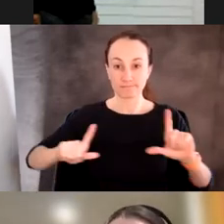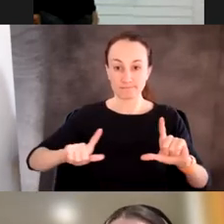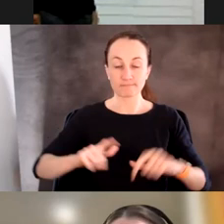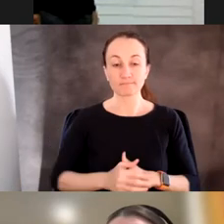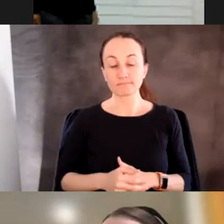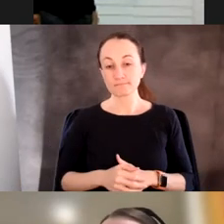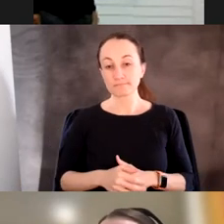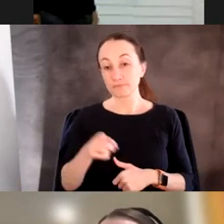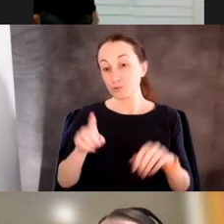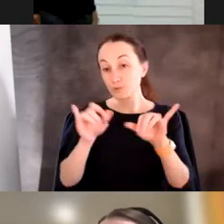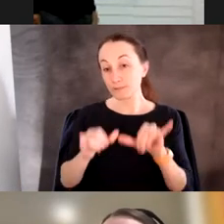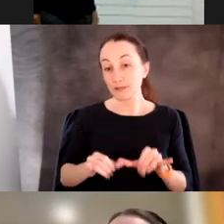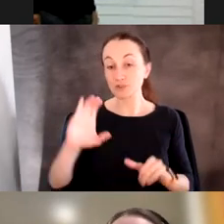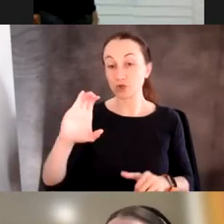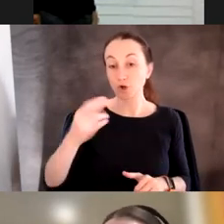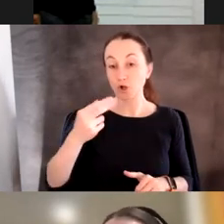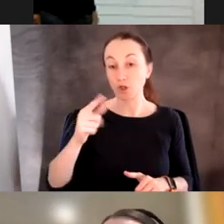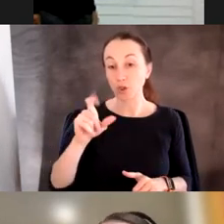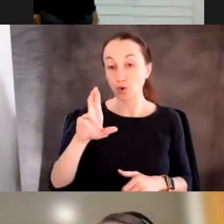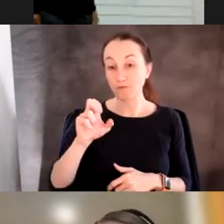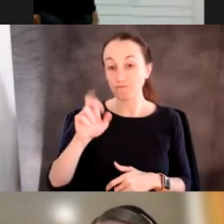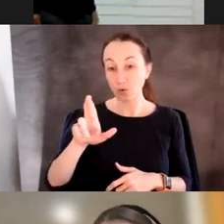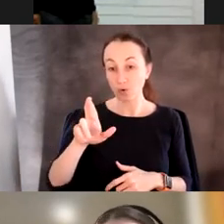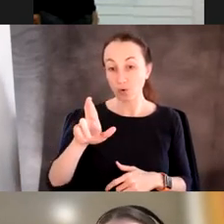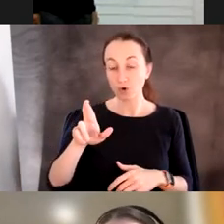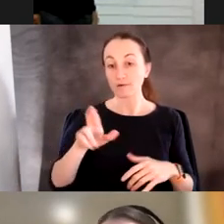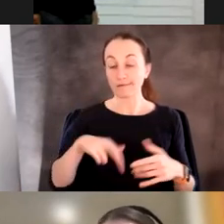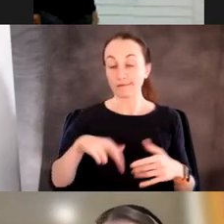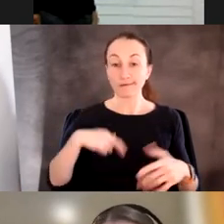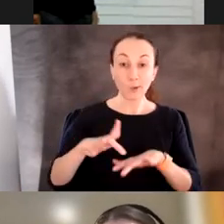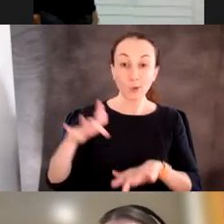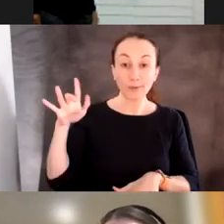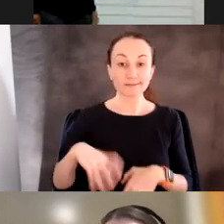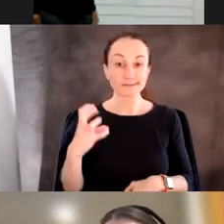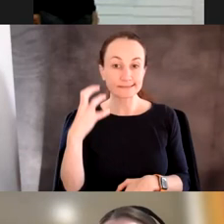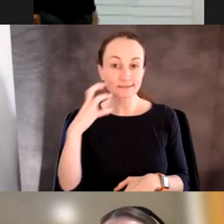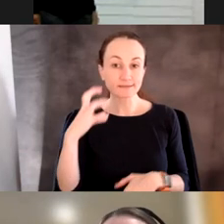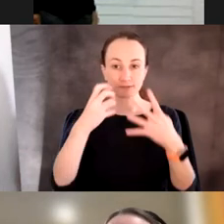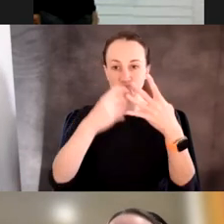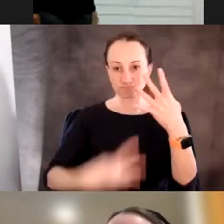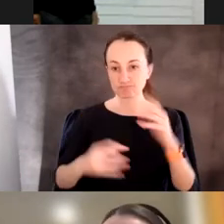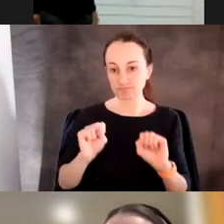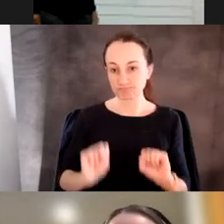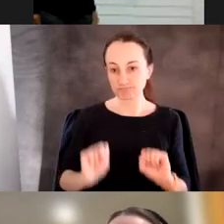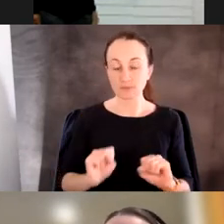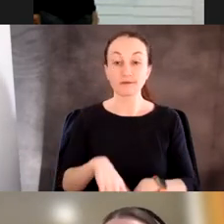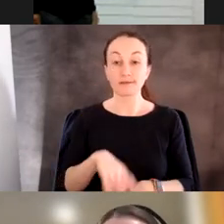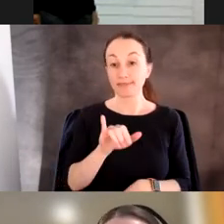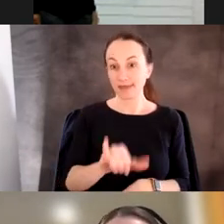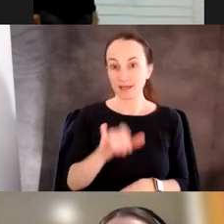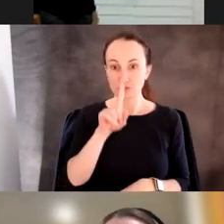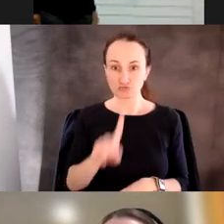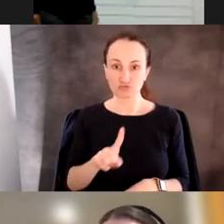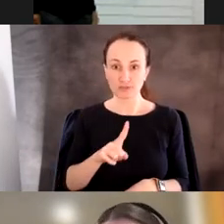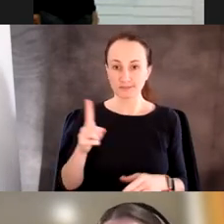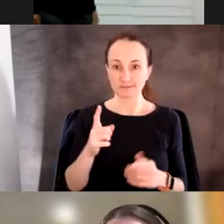measure a fluorophore readout luminescence, you can measure just density and so on. And it turns out this is like a real game